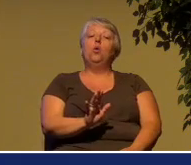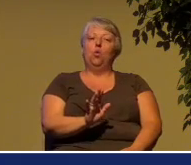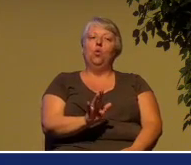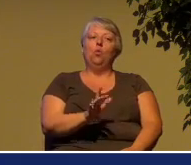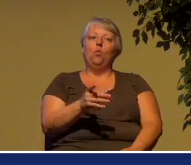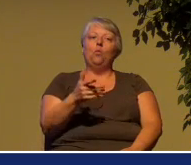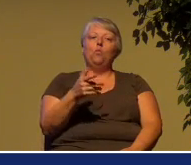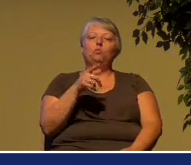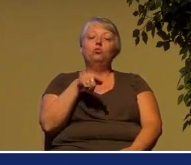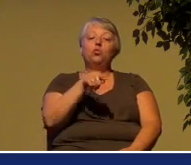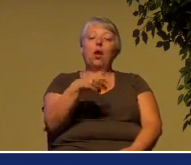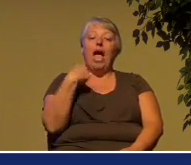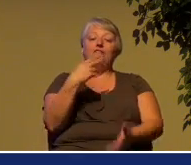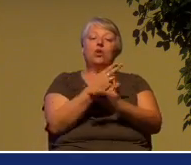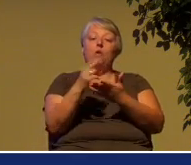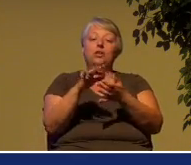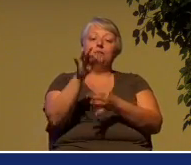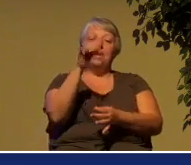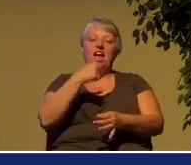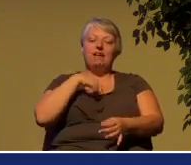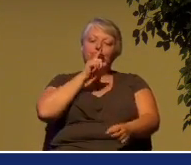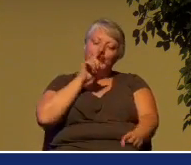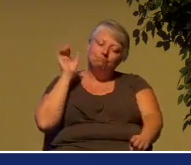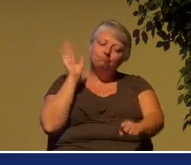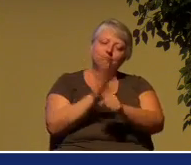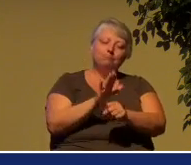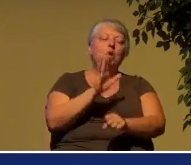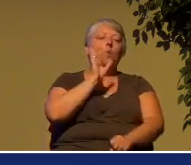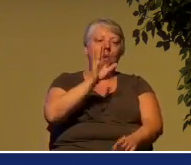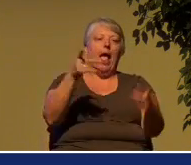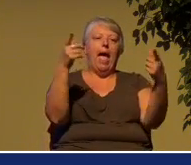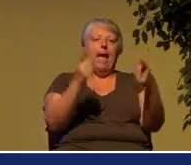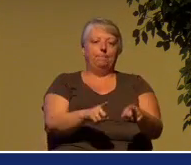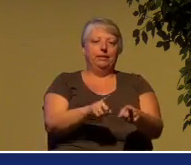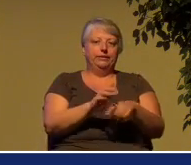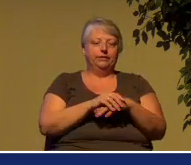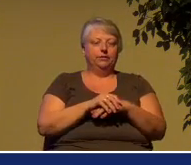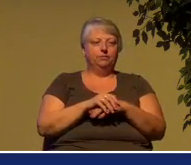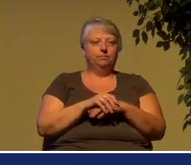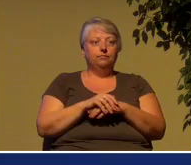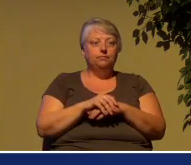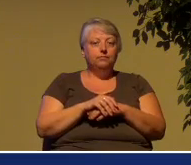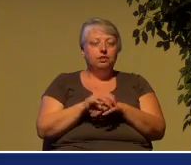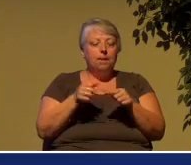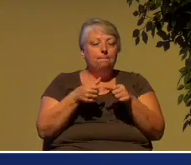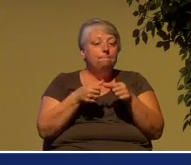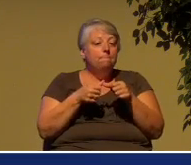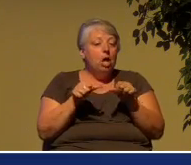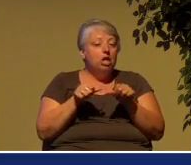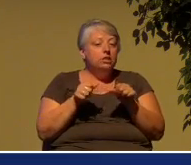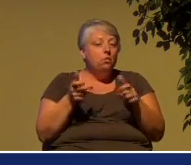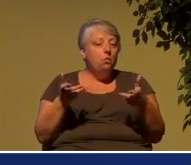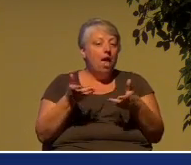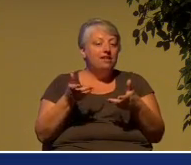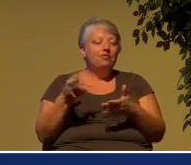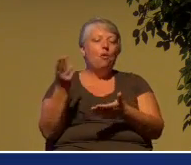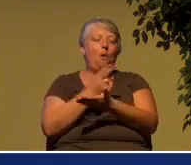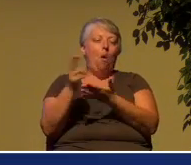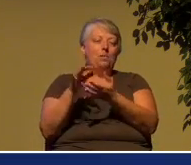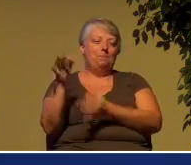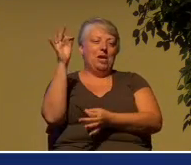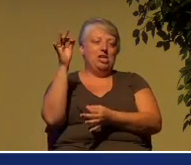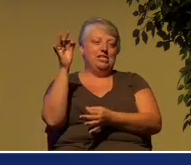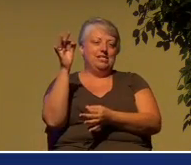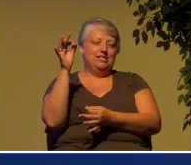is going to happen. And what is the deposit? The deposit? deposit is the Holy Spirit. And the Holy